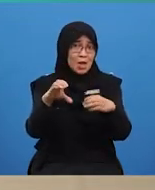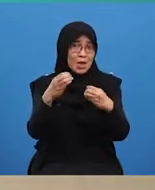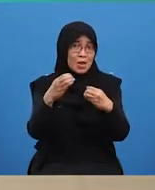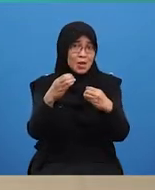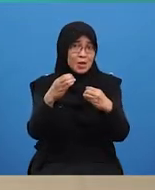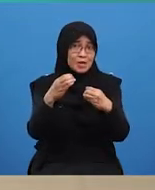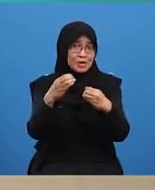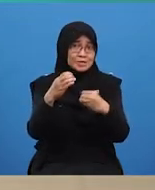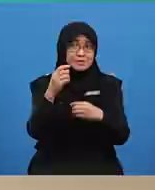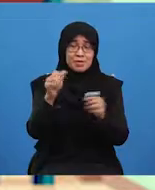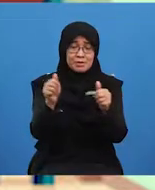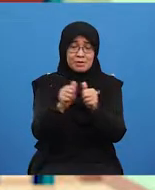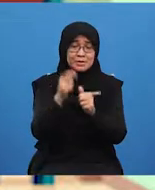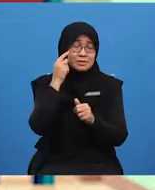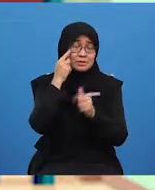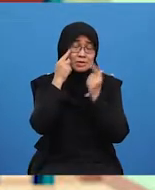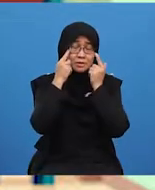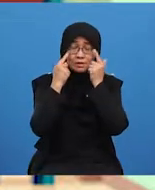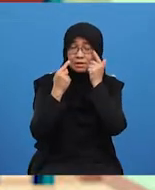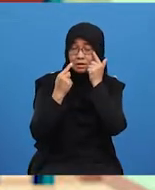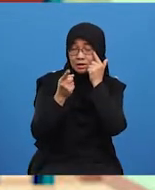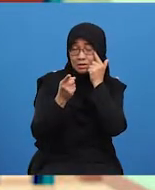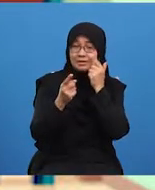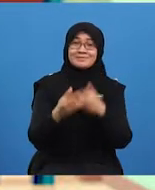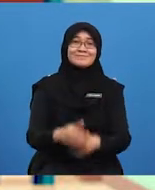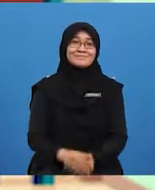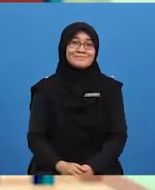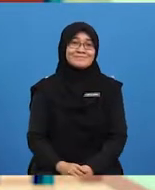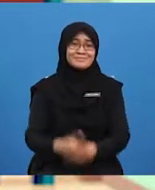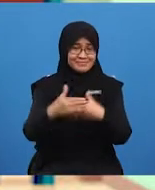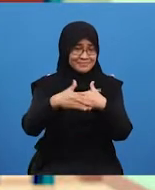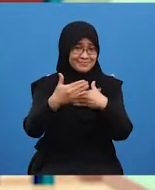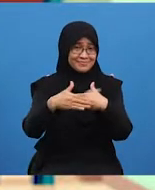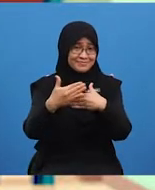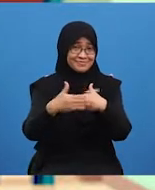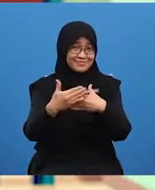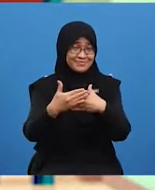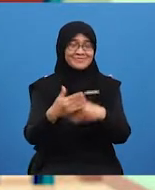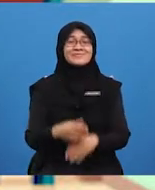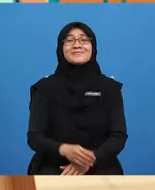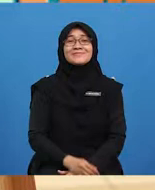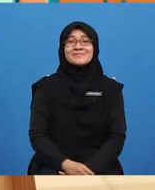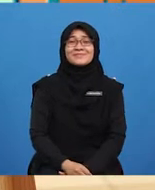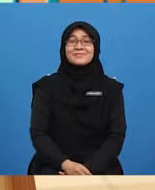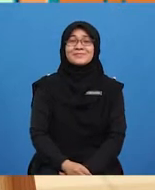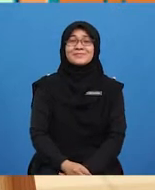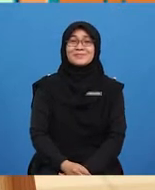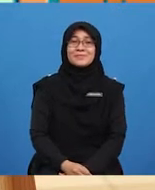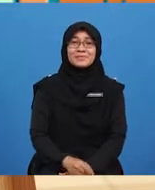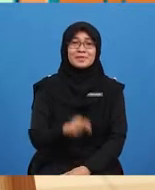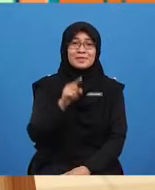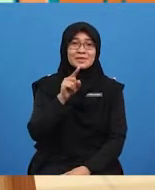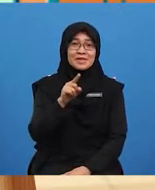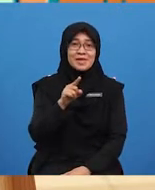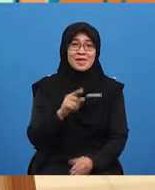with one eye? Can you answer it with just one eye? Sure, YOLO.